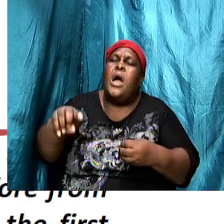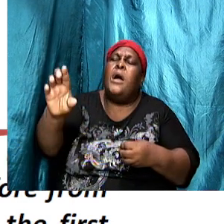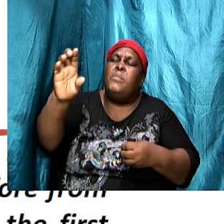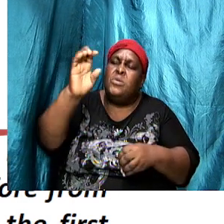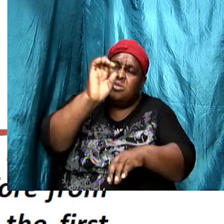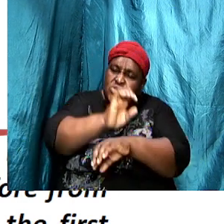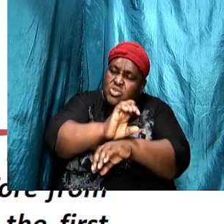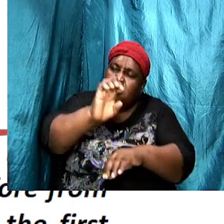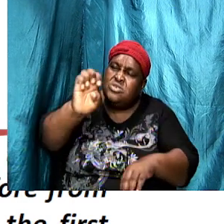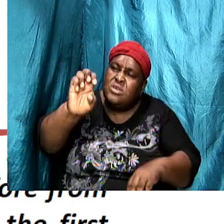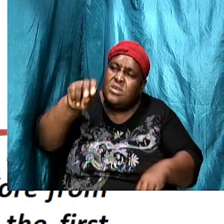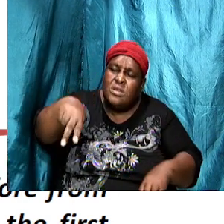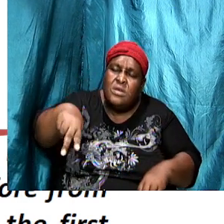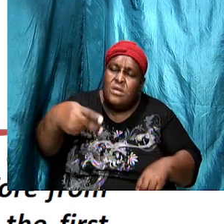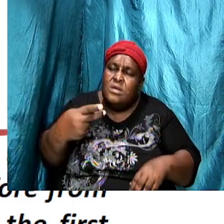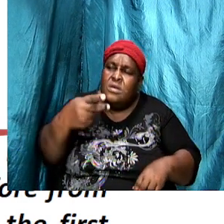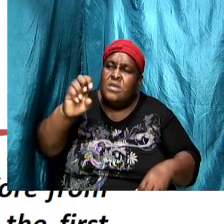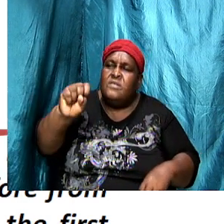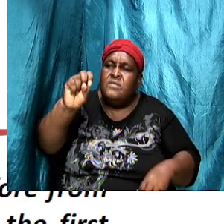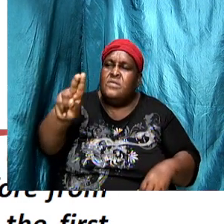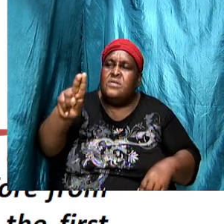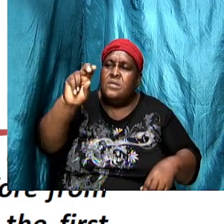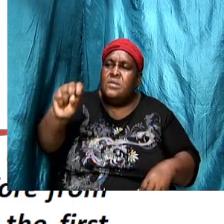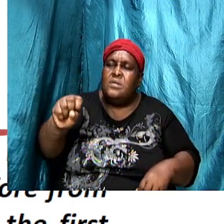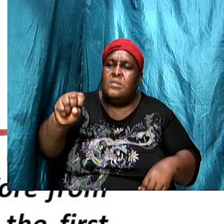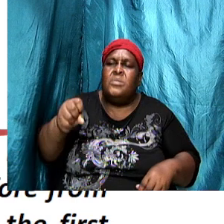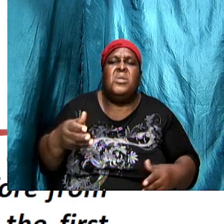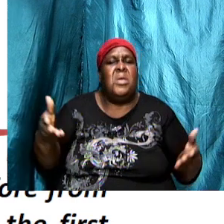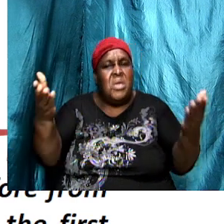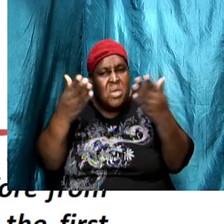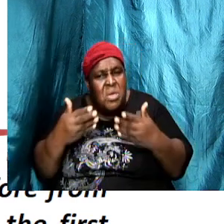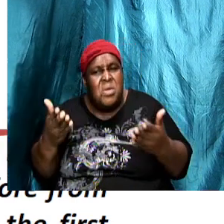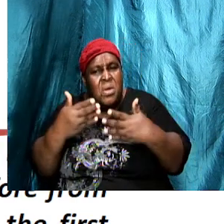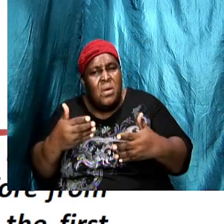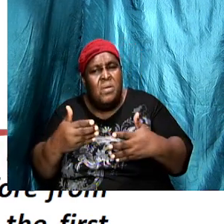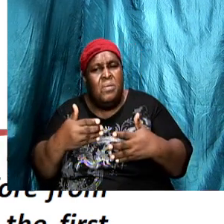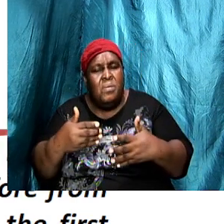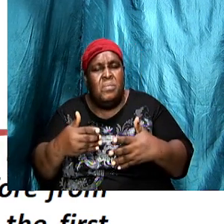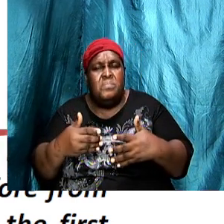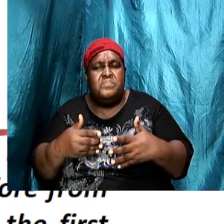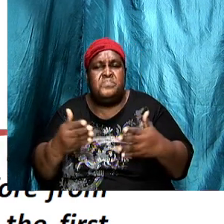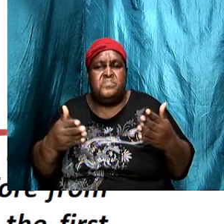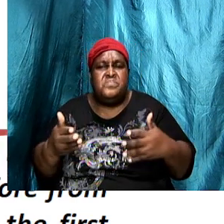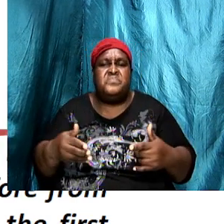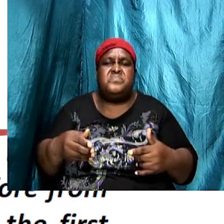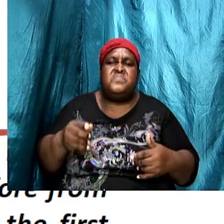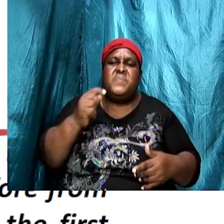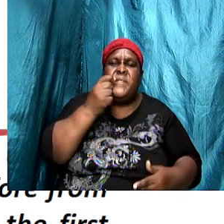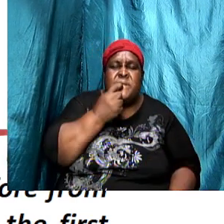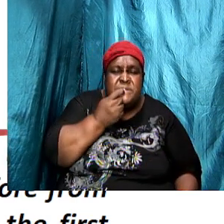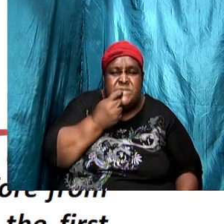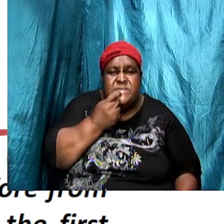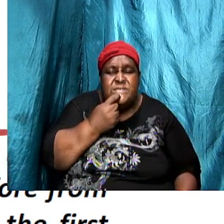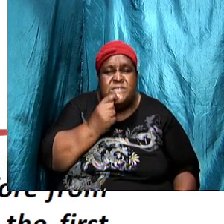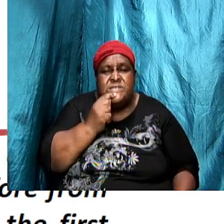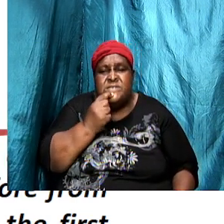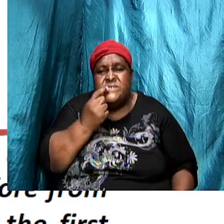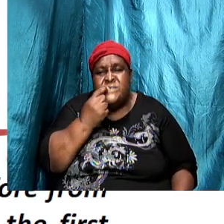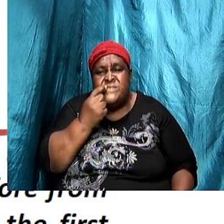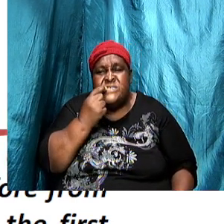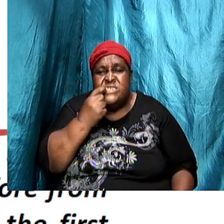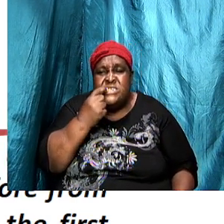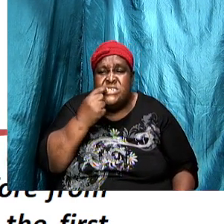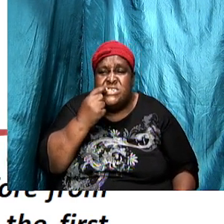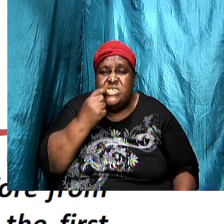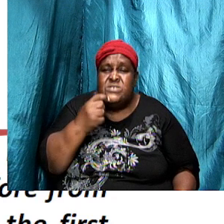and we see him commending them and all but here now we come across to some serious further